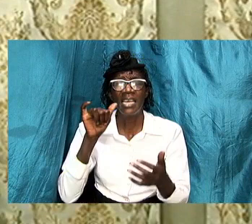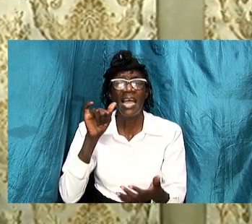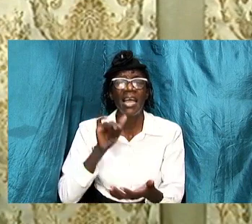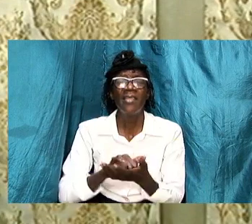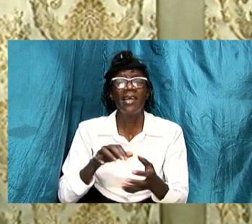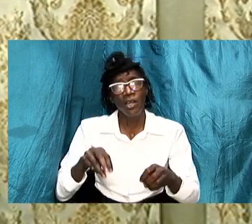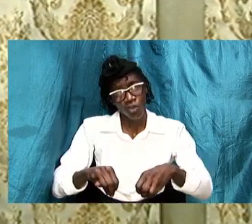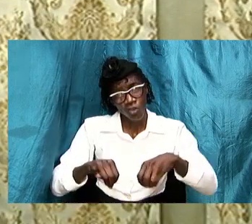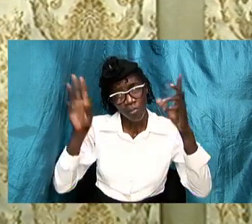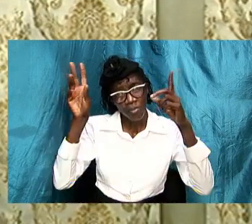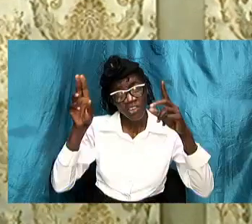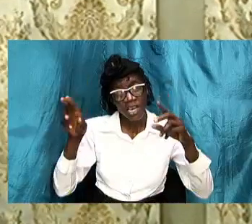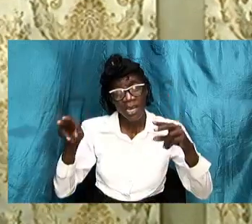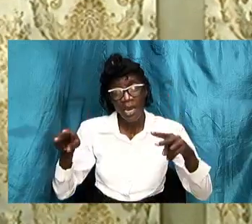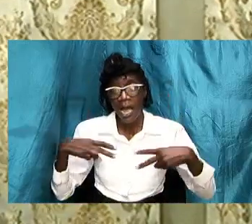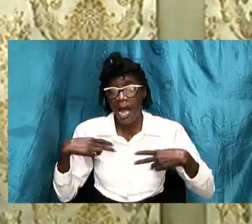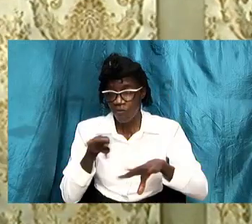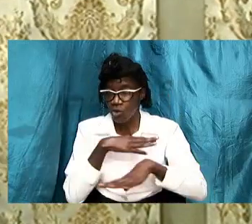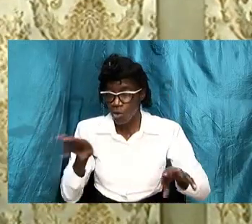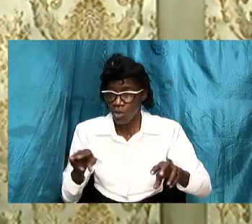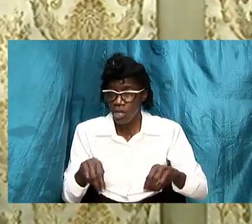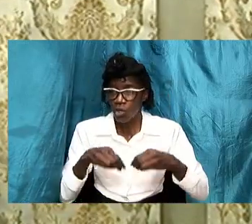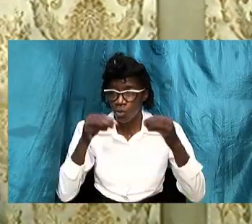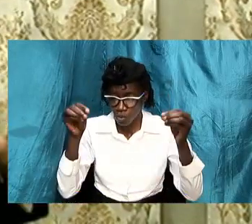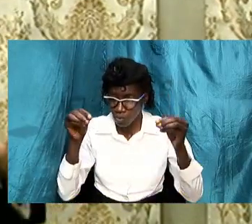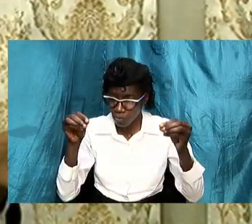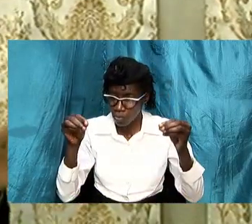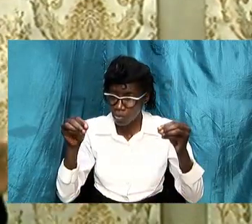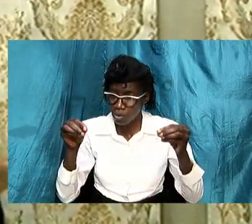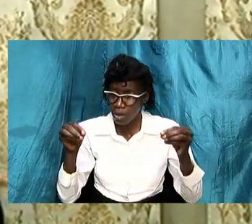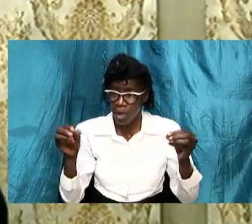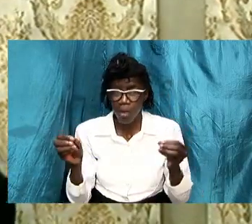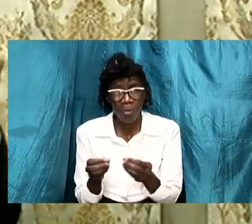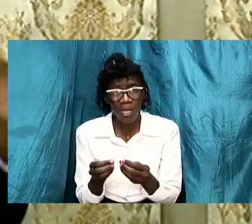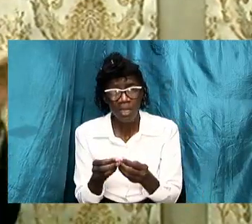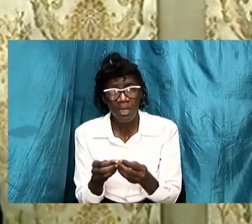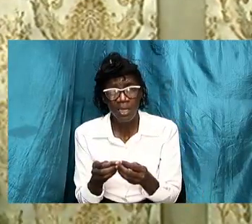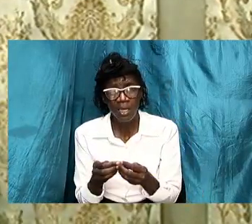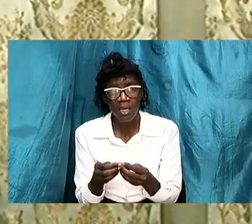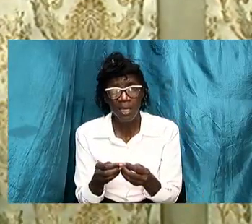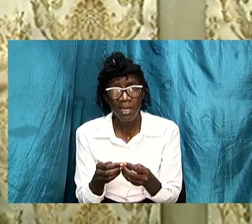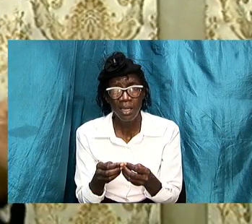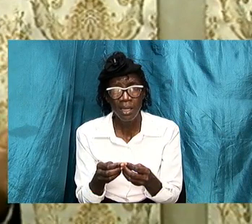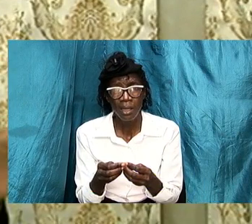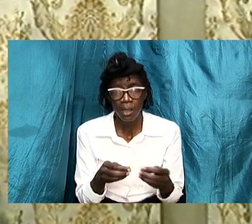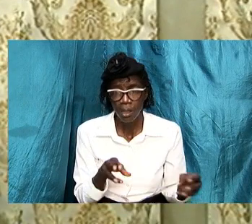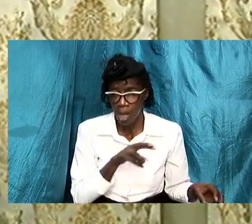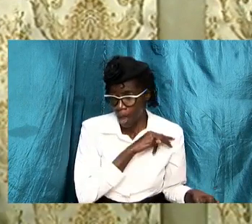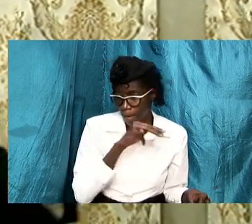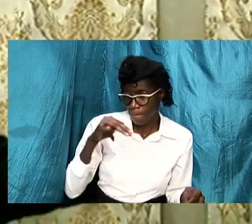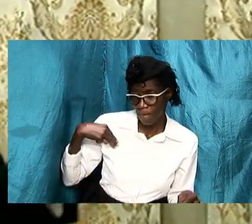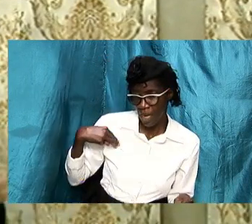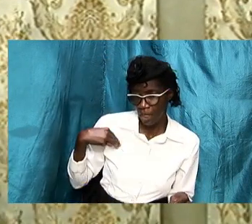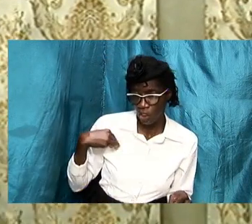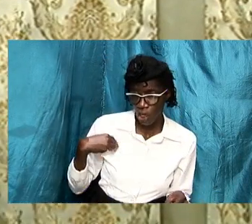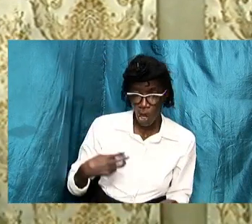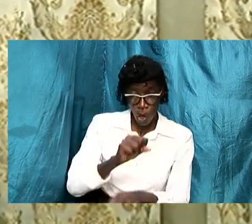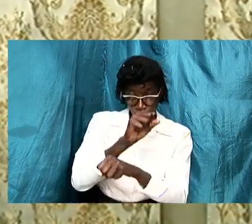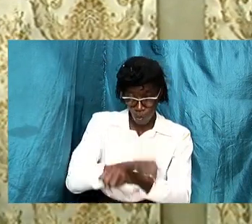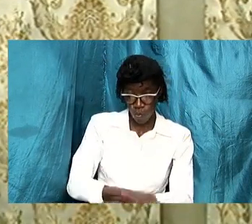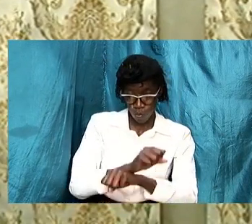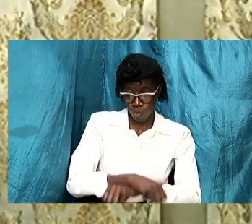and and be submissive to your husband have nothing to do with a master slave arrangement absolutely